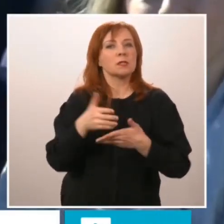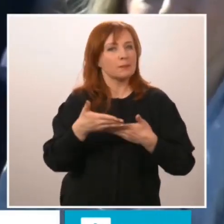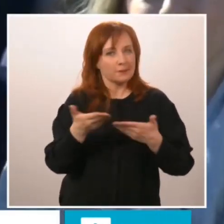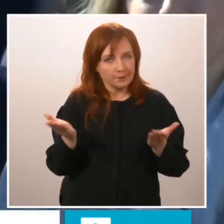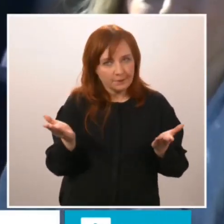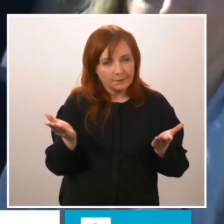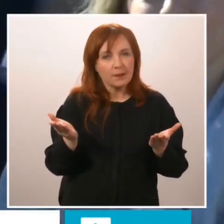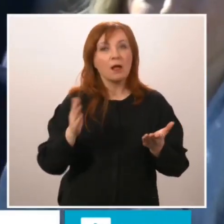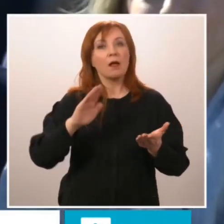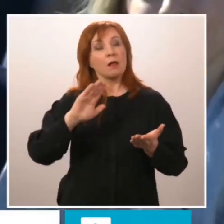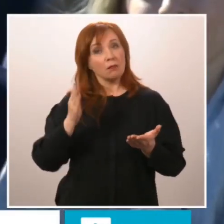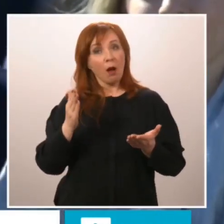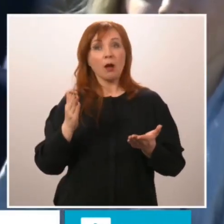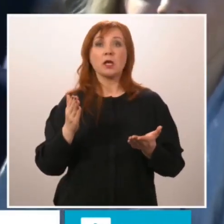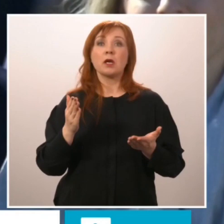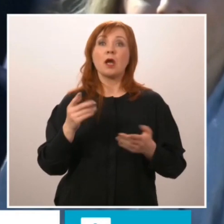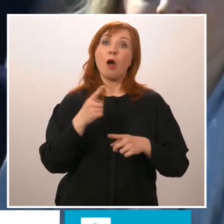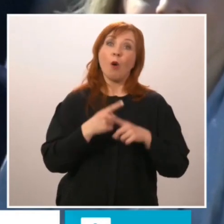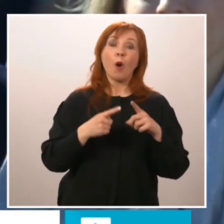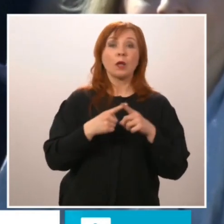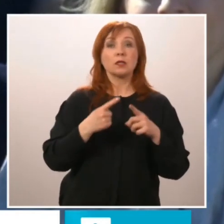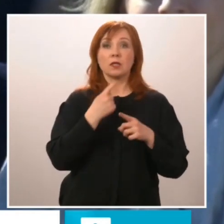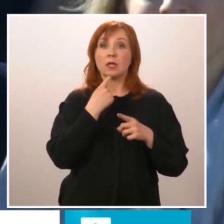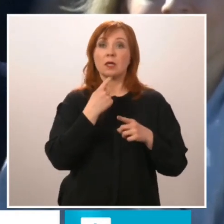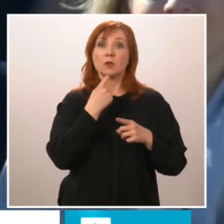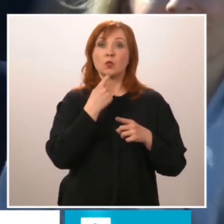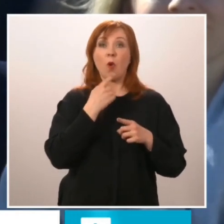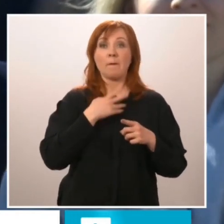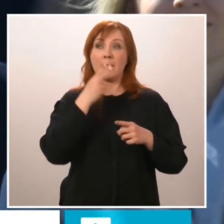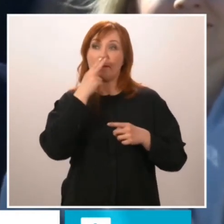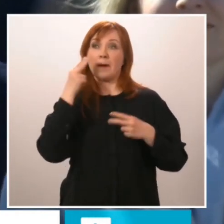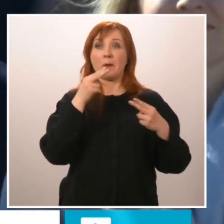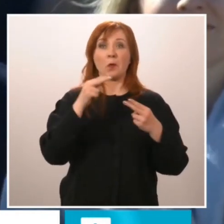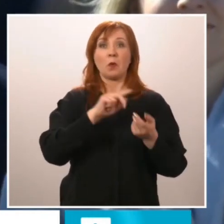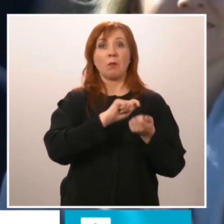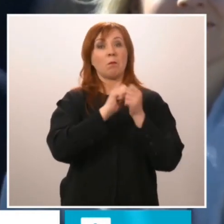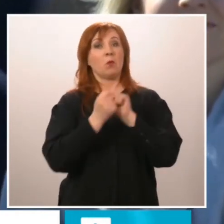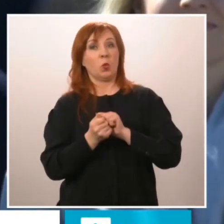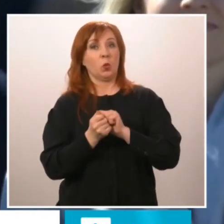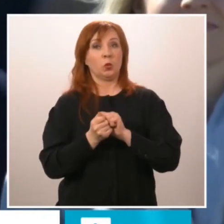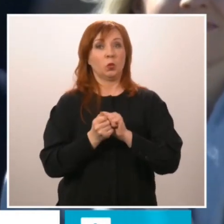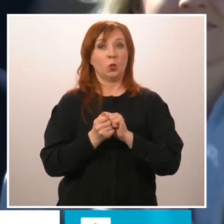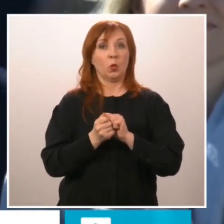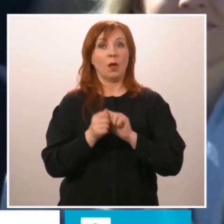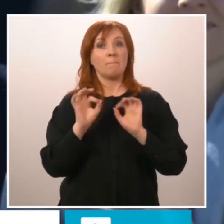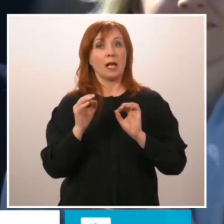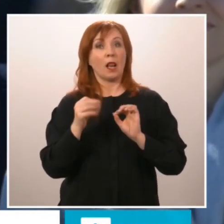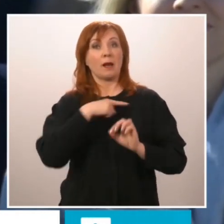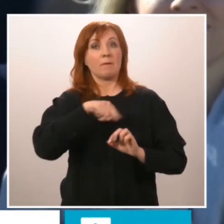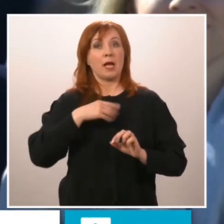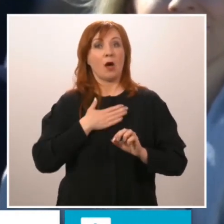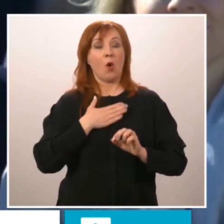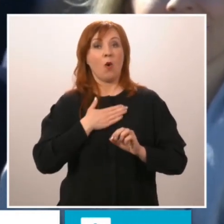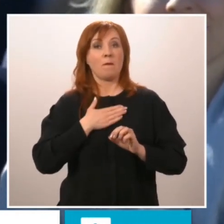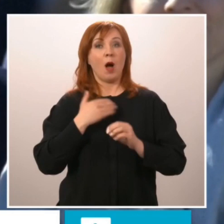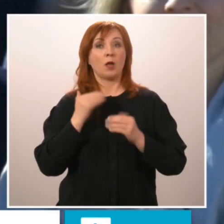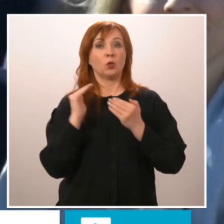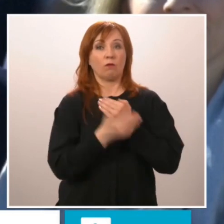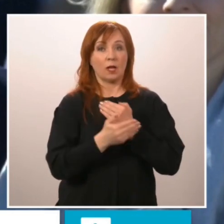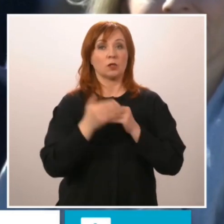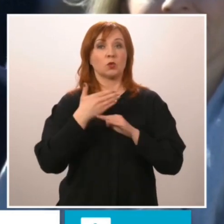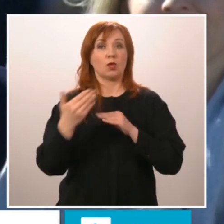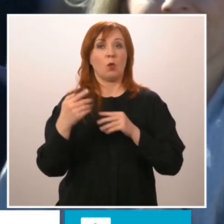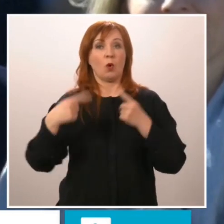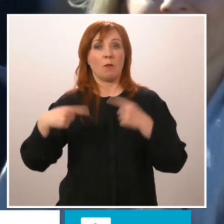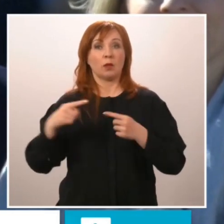foundations or objectives of Finland's foreign and security policy. Finland